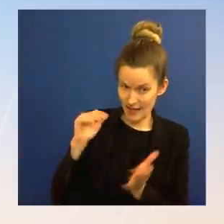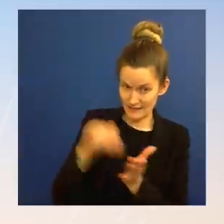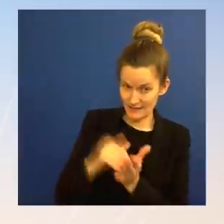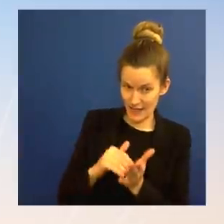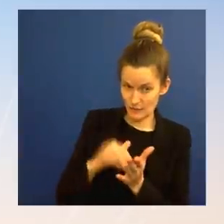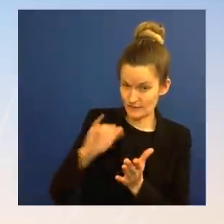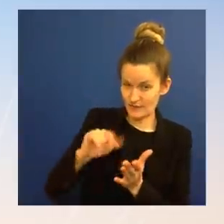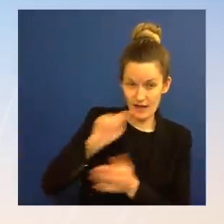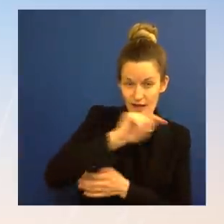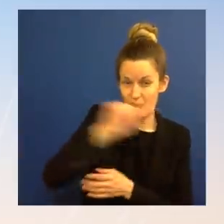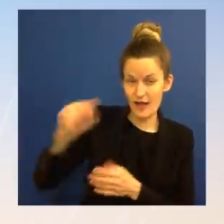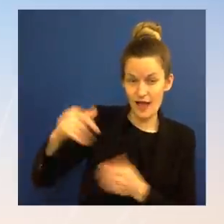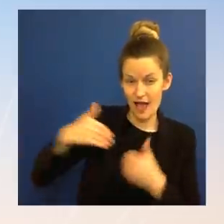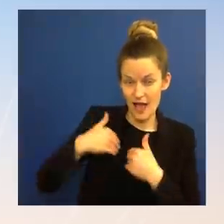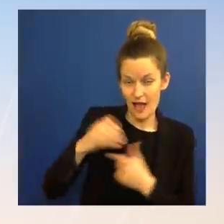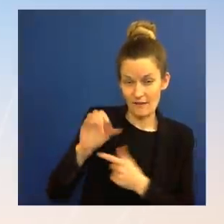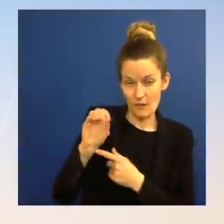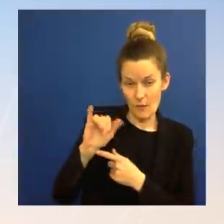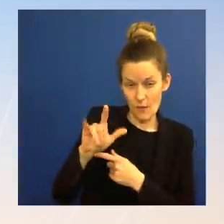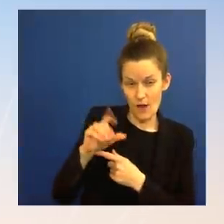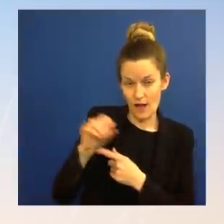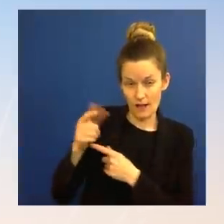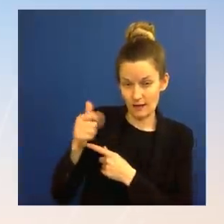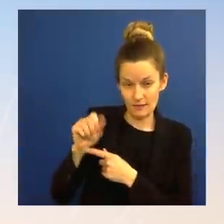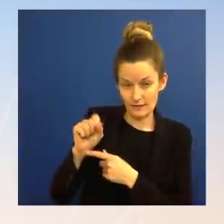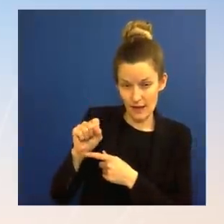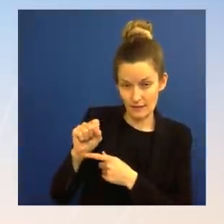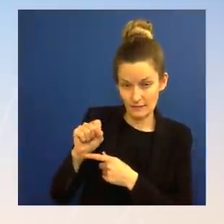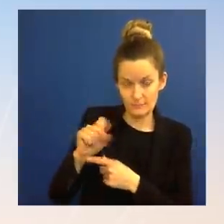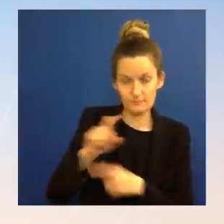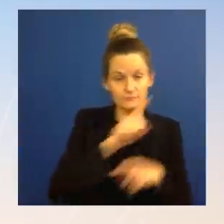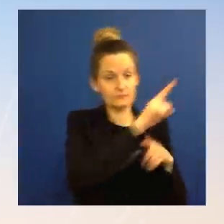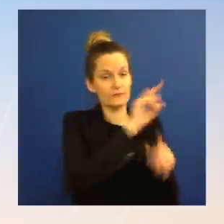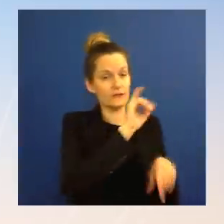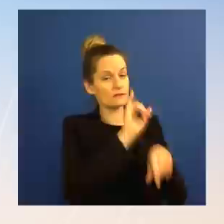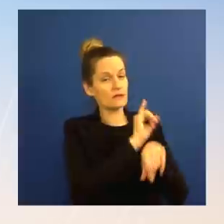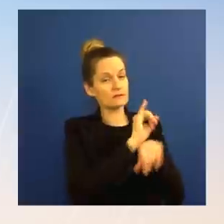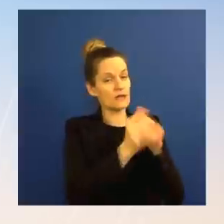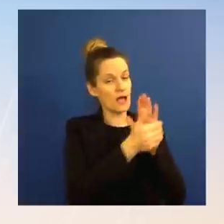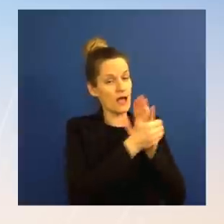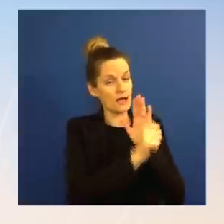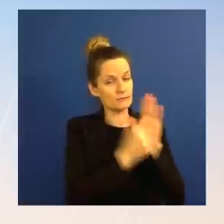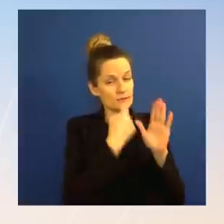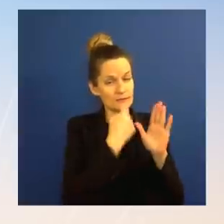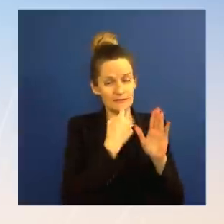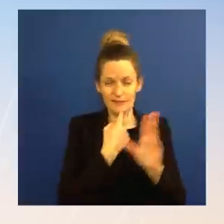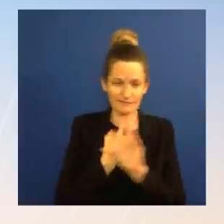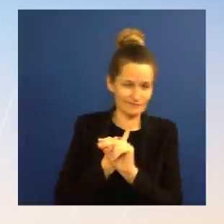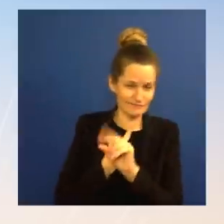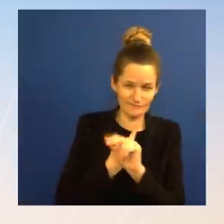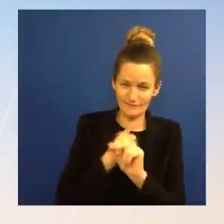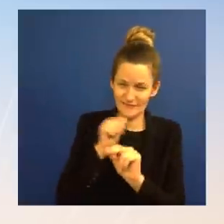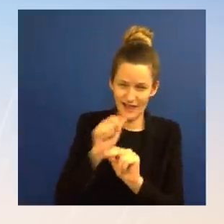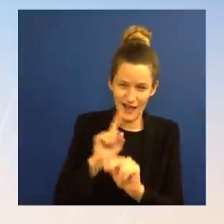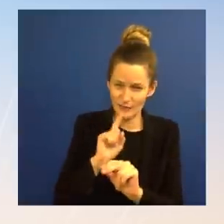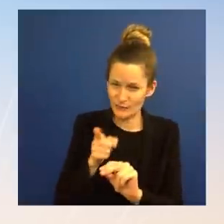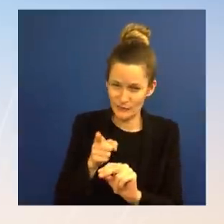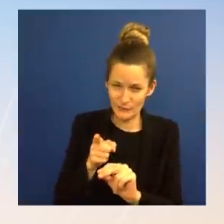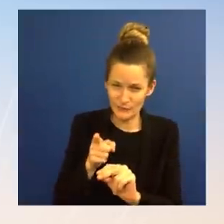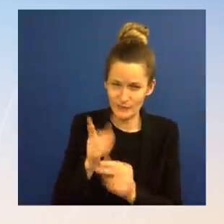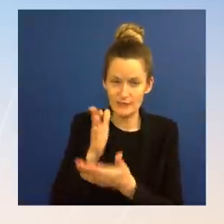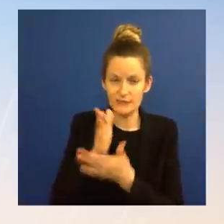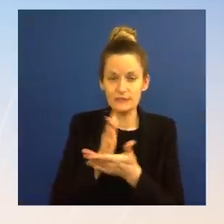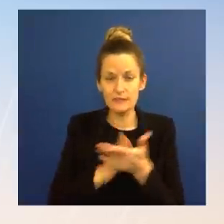are saying that that accusation is a complete red herring. Some permits are viable and some are not. And that when you say that,